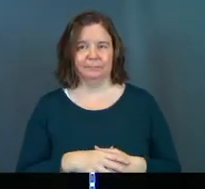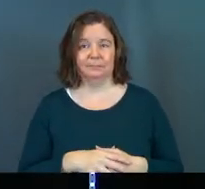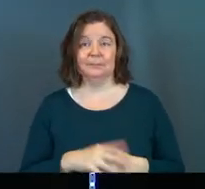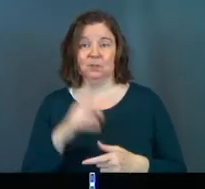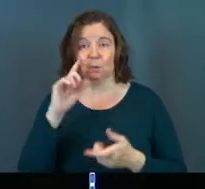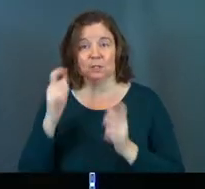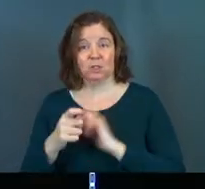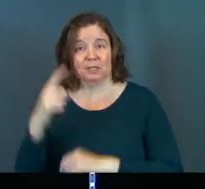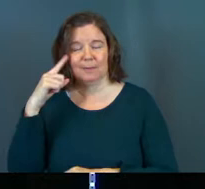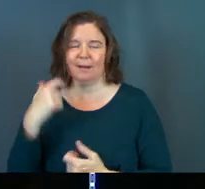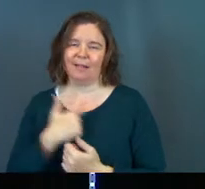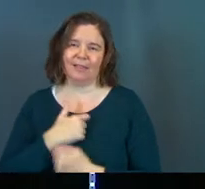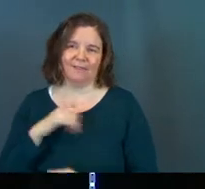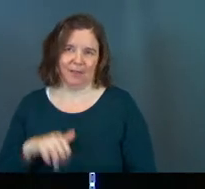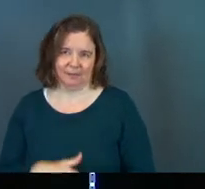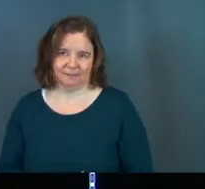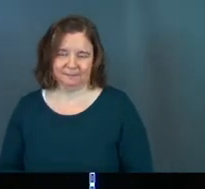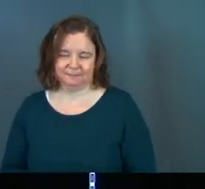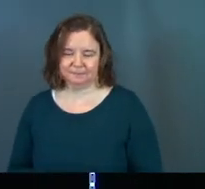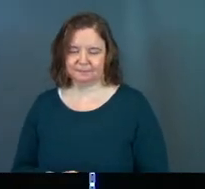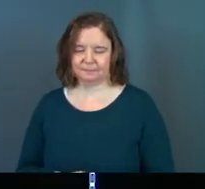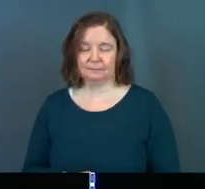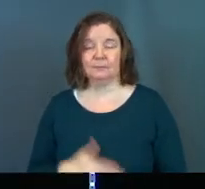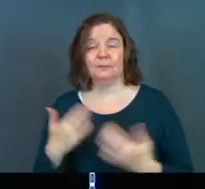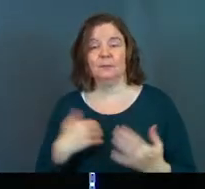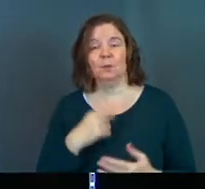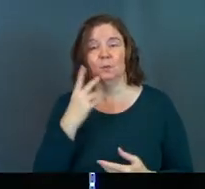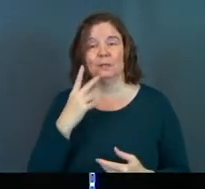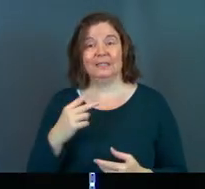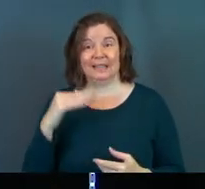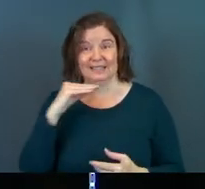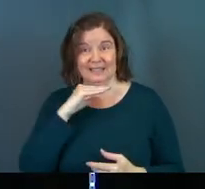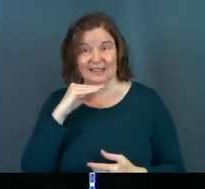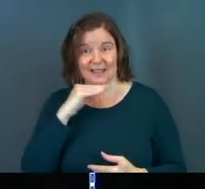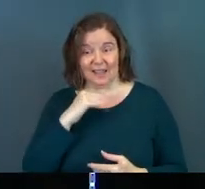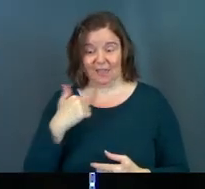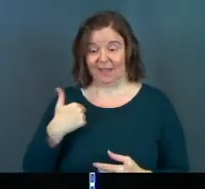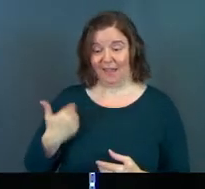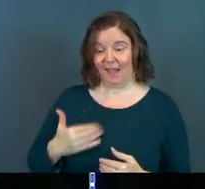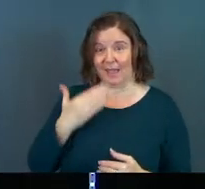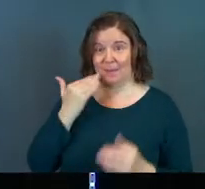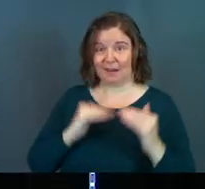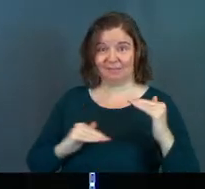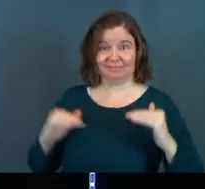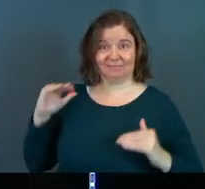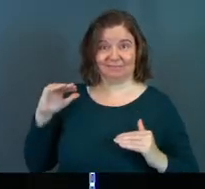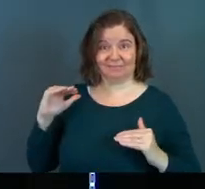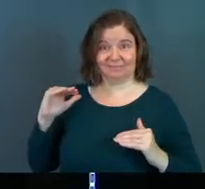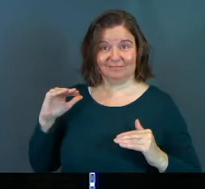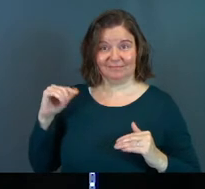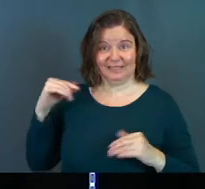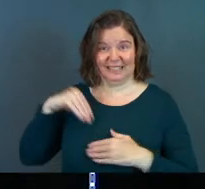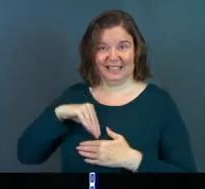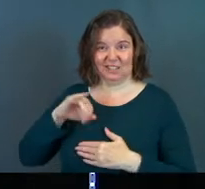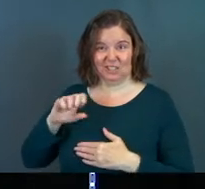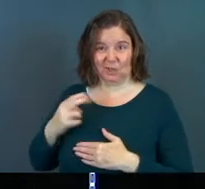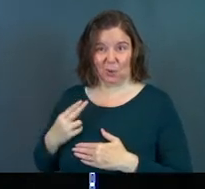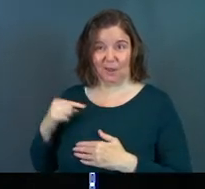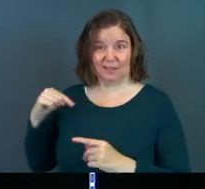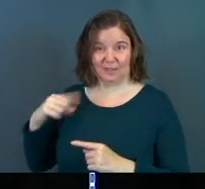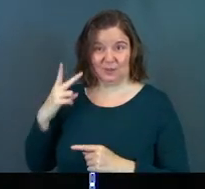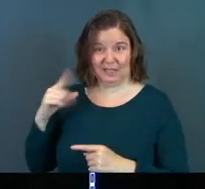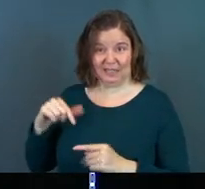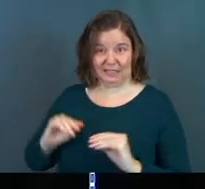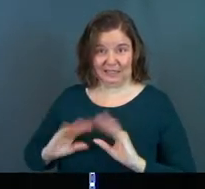He changed his mind. I love that. Here's where we see this lie, the I am better than come to life in Jonah. Okay.